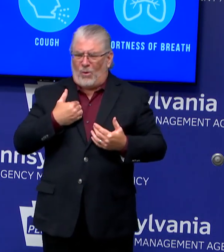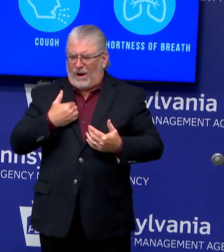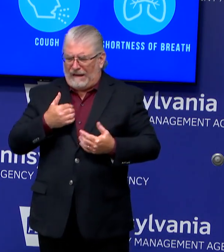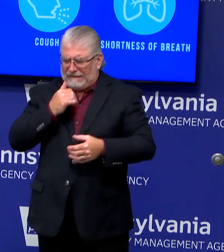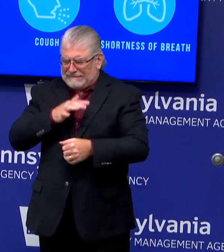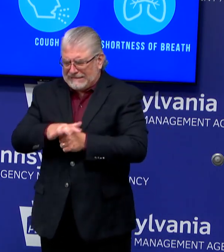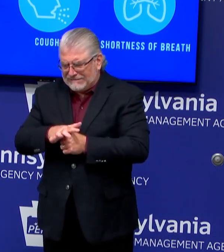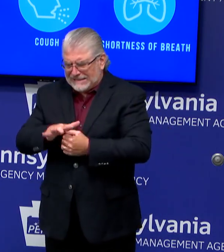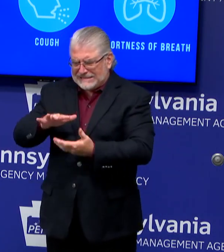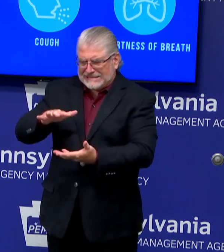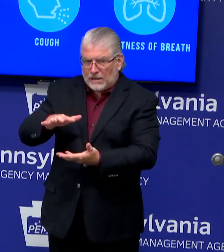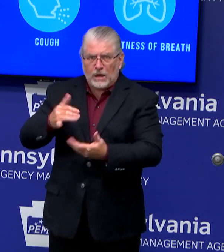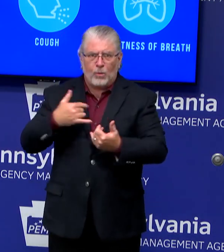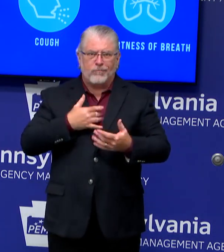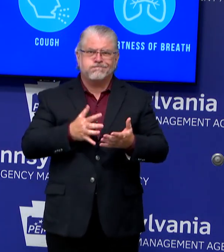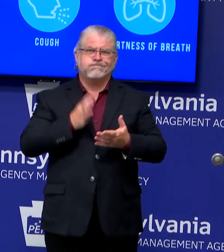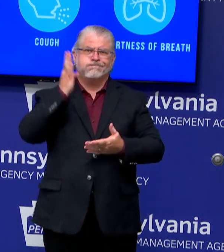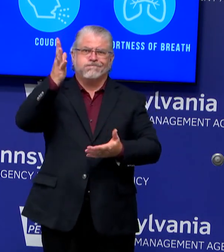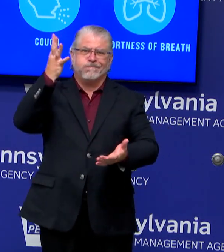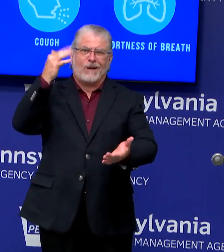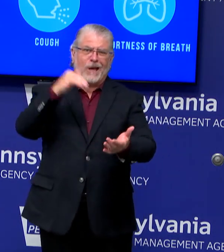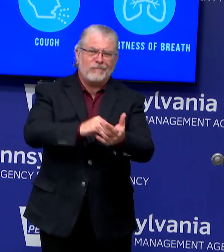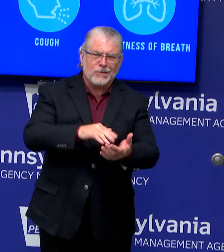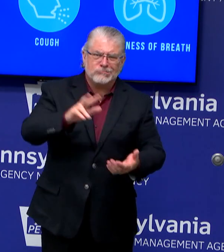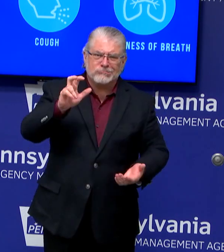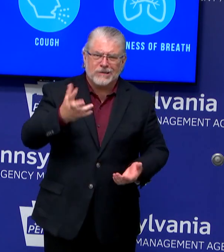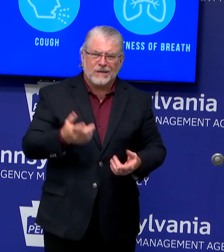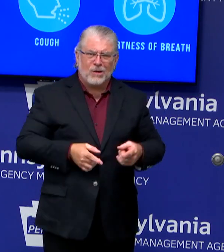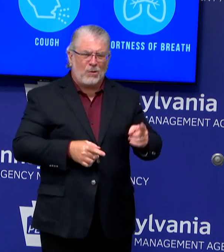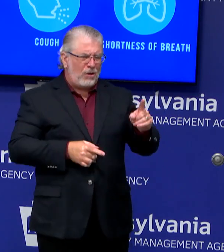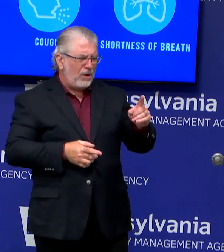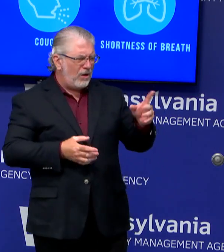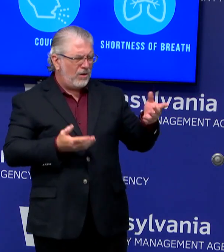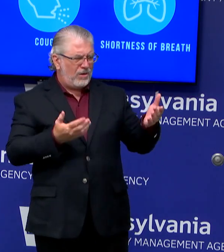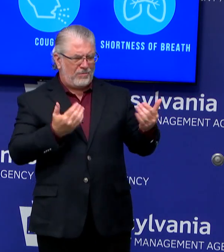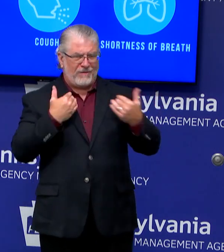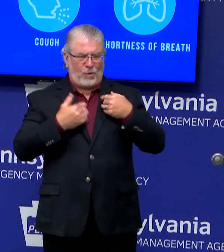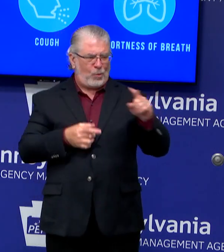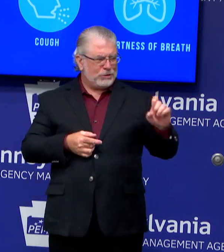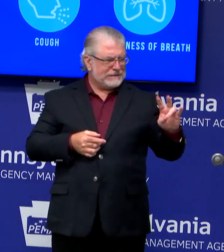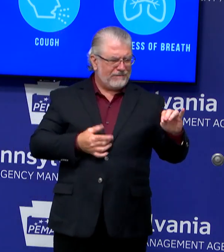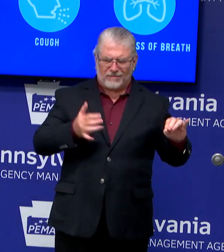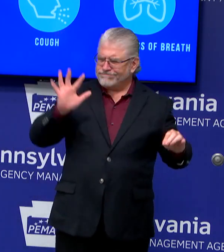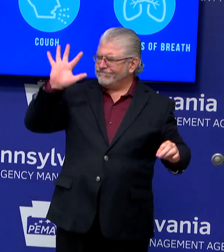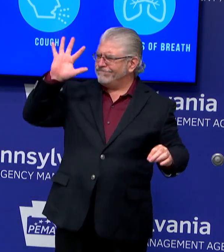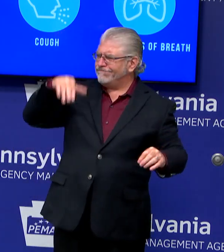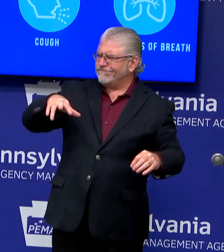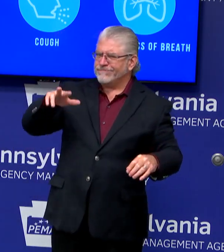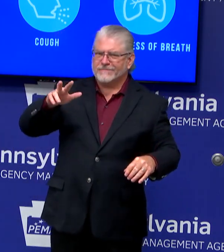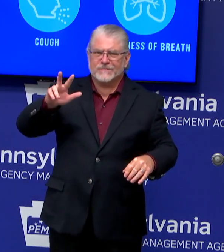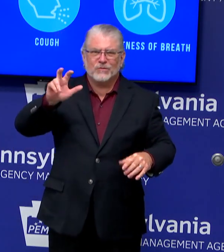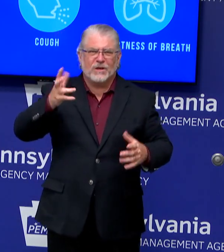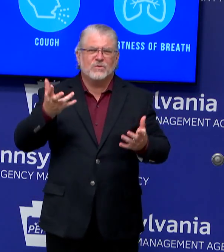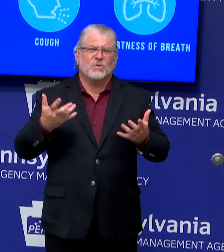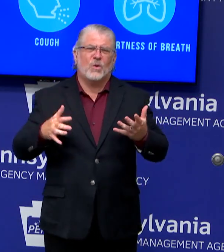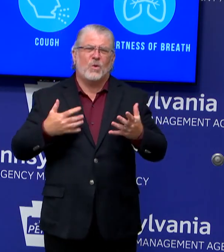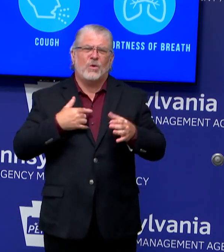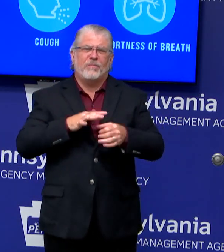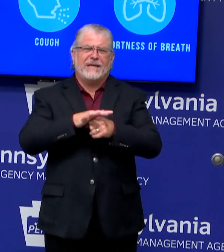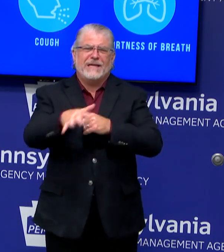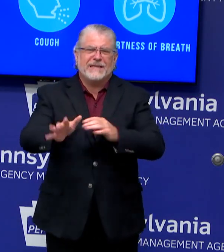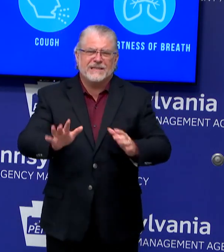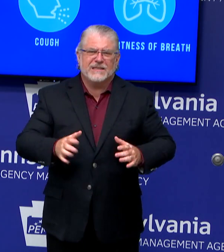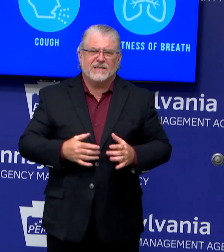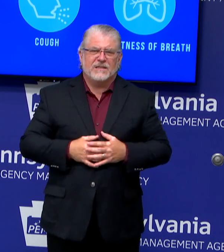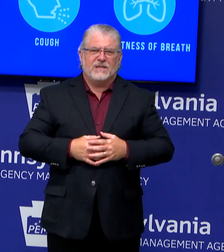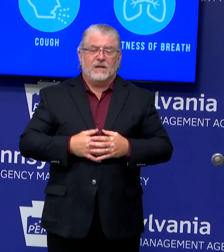ventilators that are out there right now. We have stockpiles of millions of N95 masks right here in Pennsylvania, and it's not to mention the